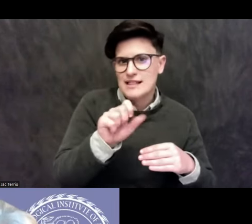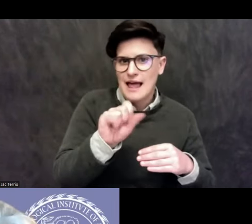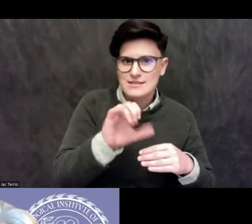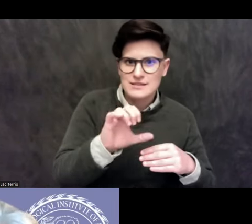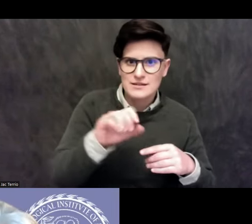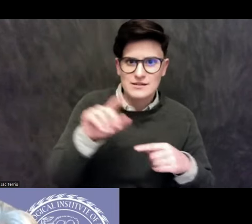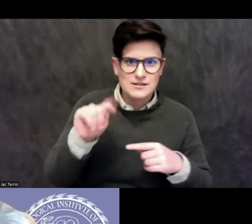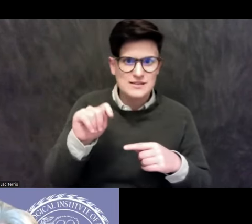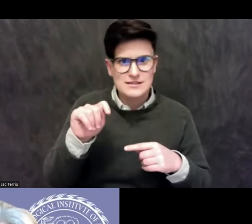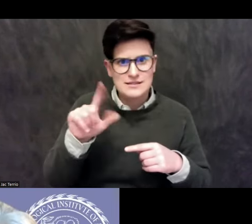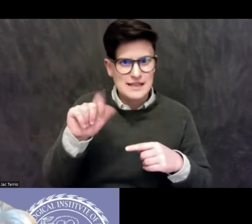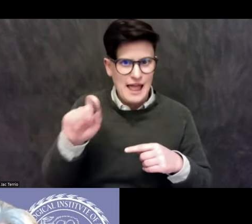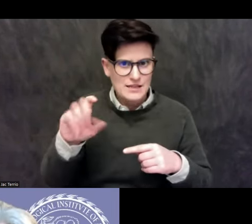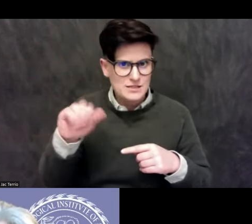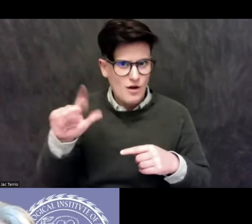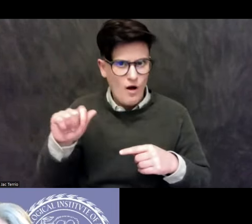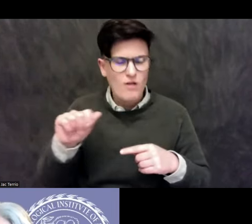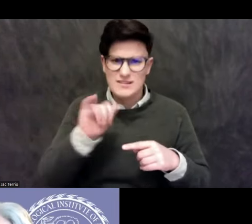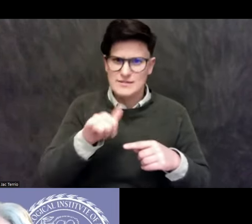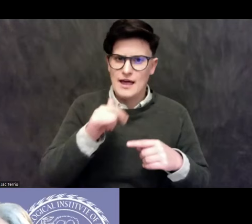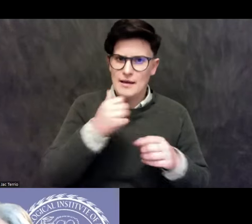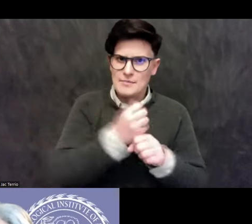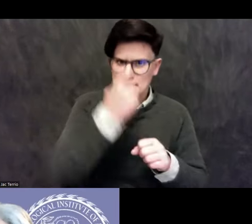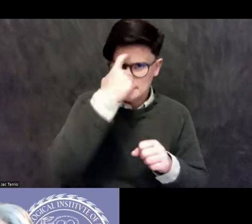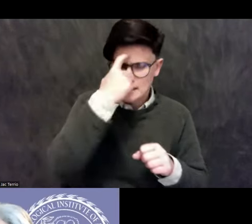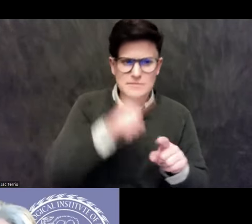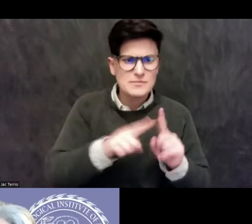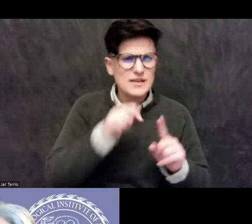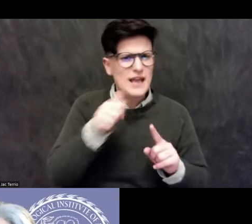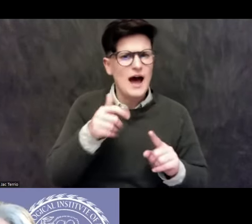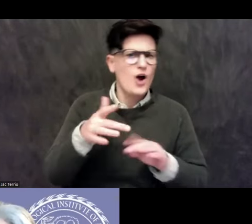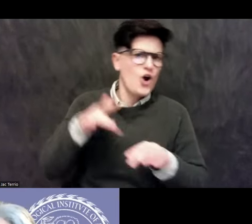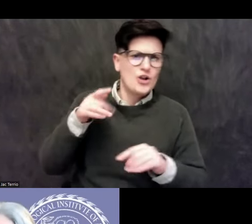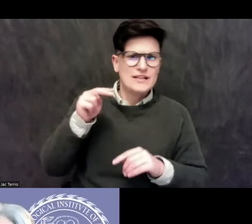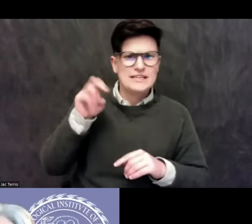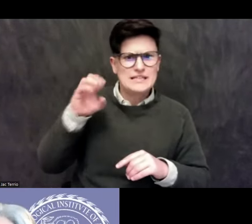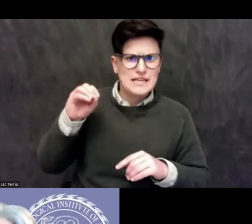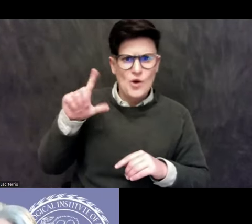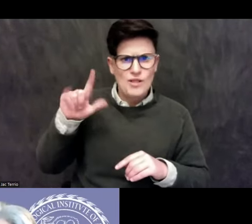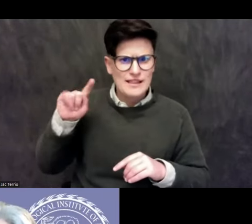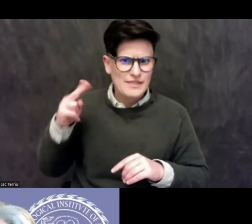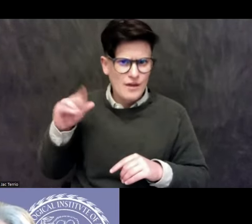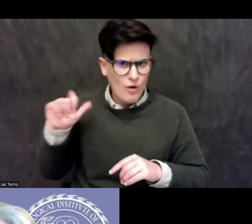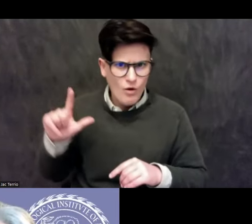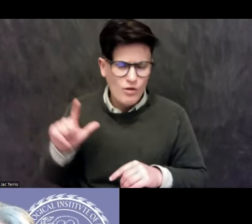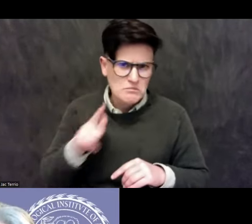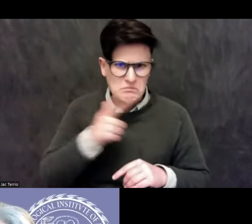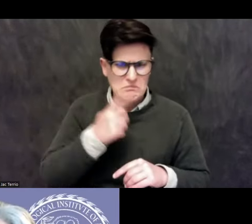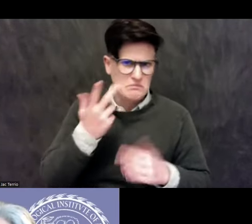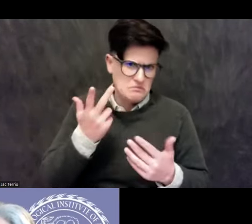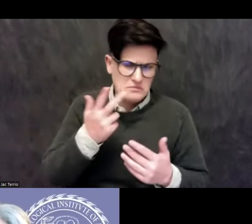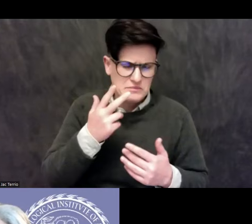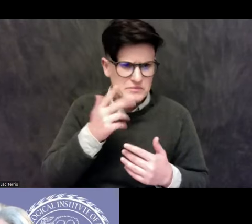not so much these sort of earlier neolithic-like chapters in the state's history. But there, there was this